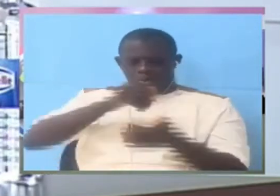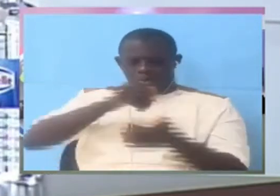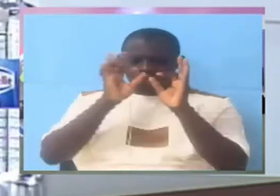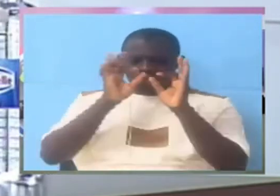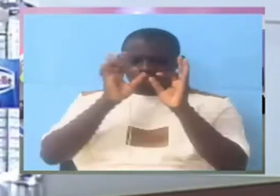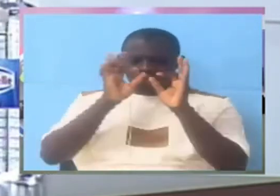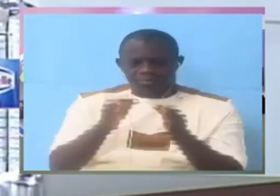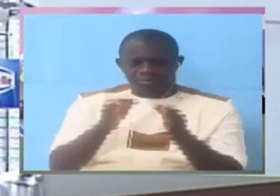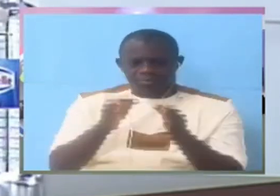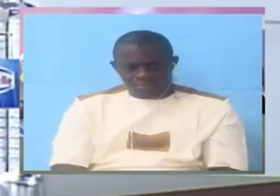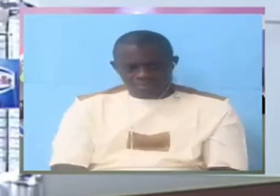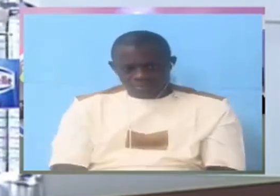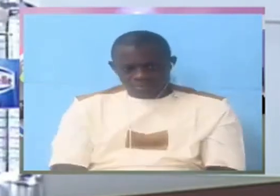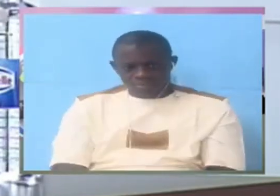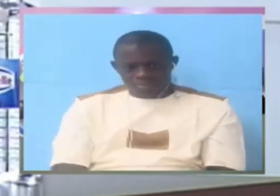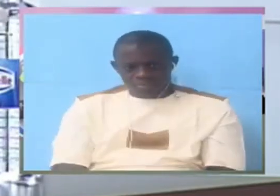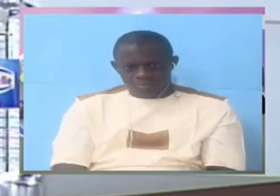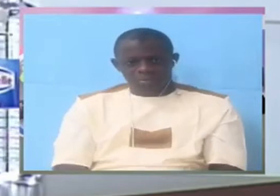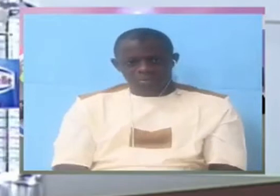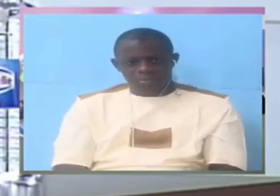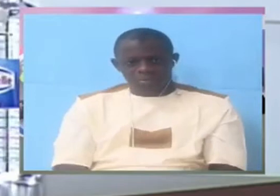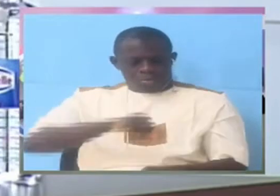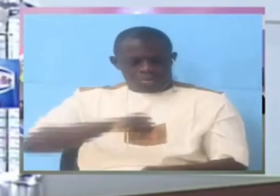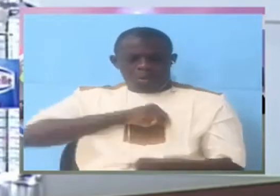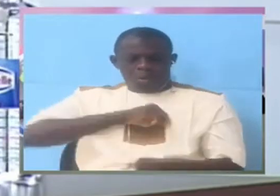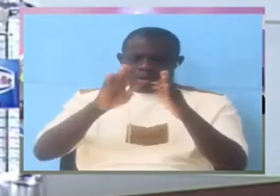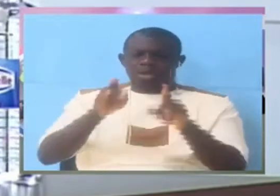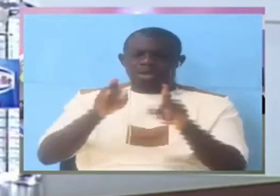somebody came to let me and this is a serious allegation remember